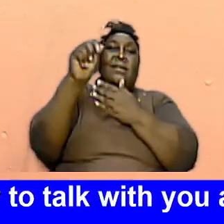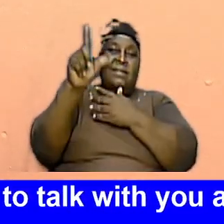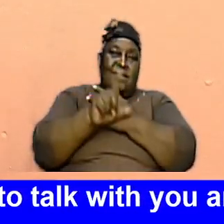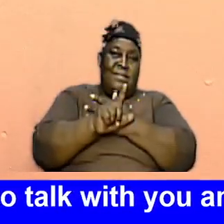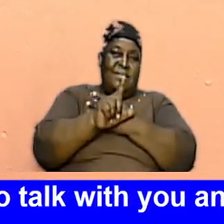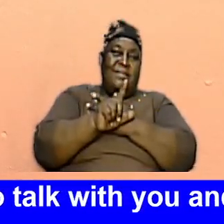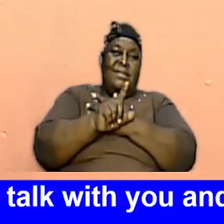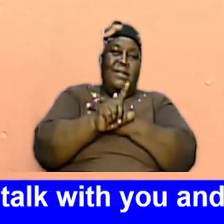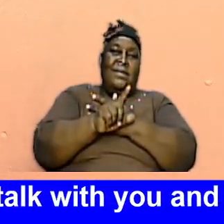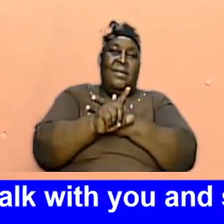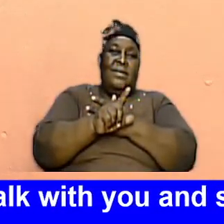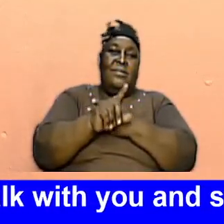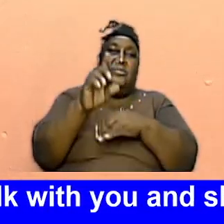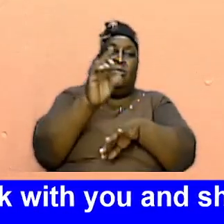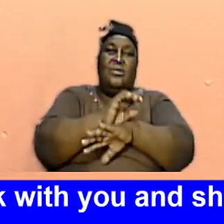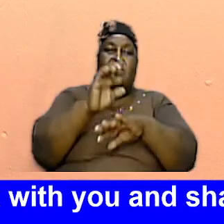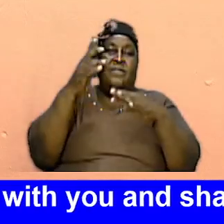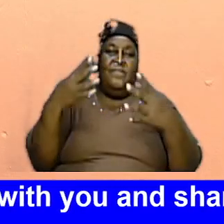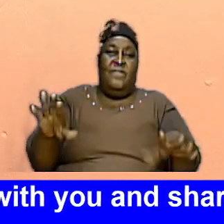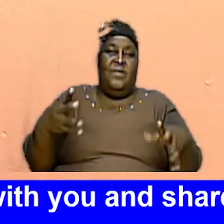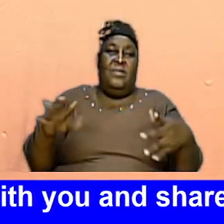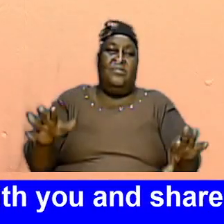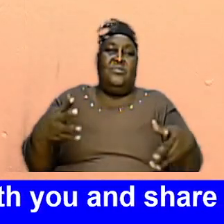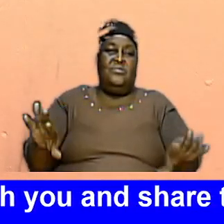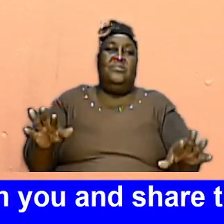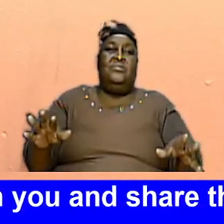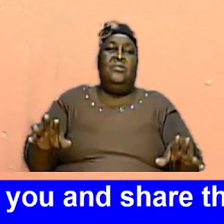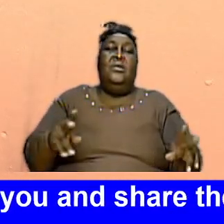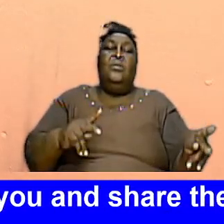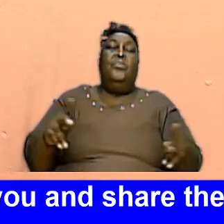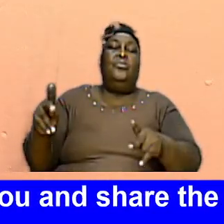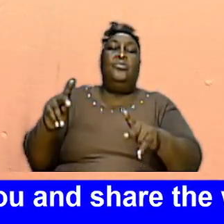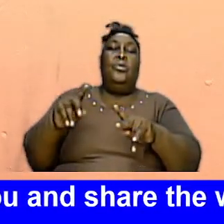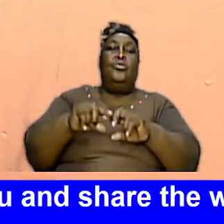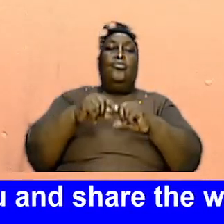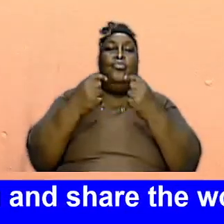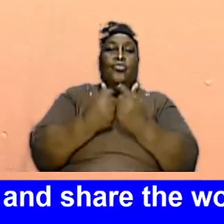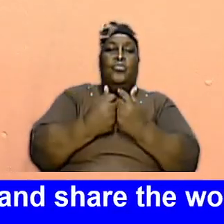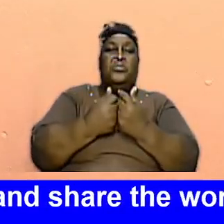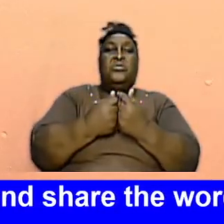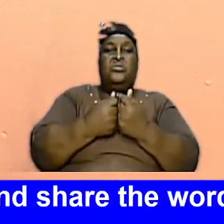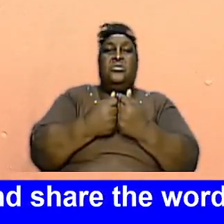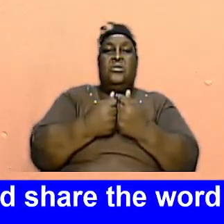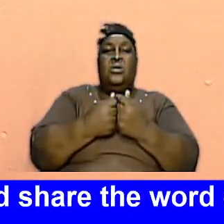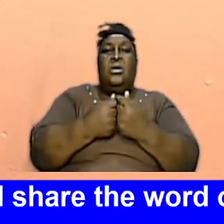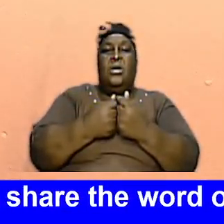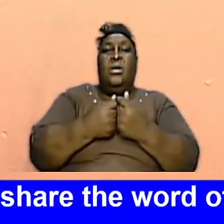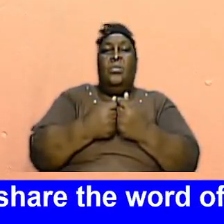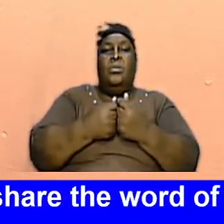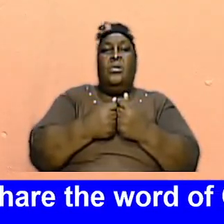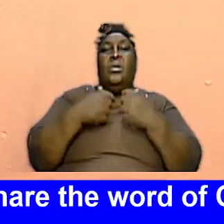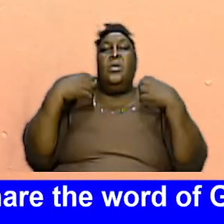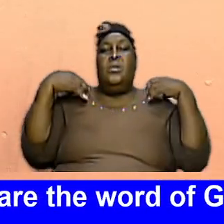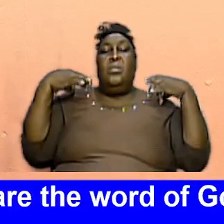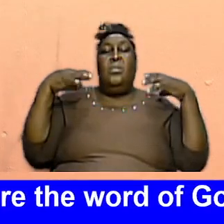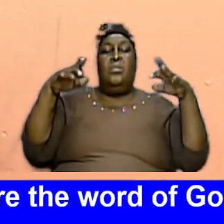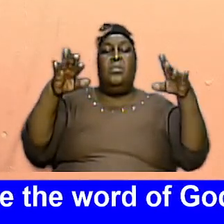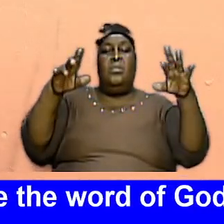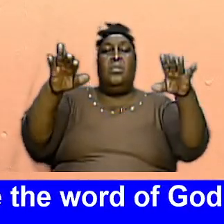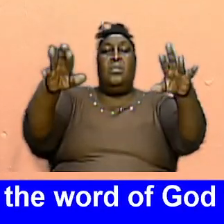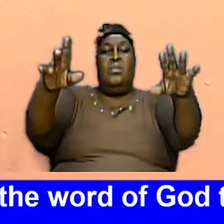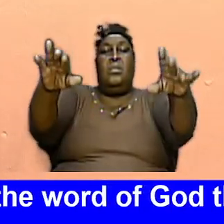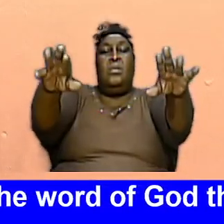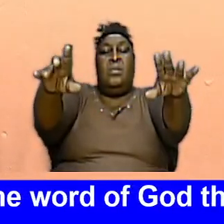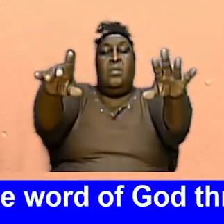Church Is Through We Are Going To Put Ourselves Into Some Groups And We Are Going To Be Combing The Community Evangelizing